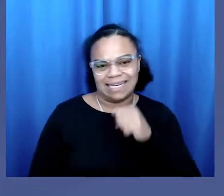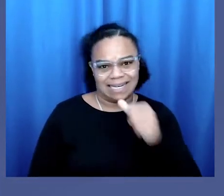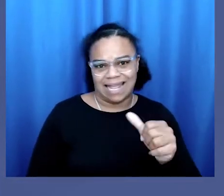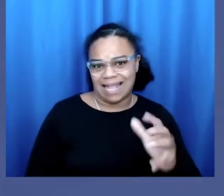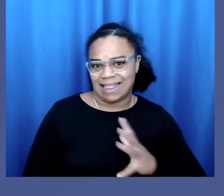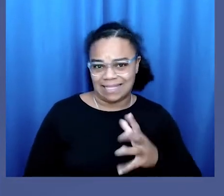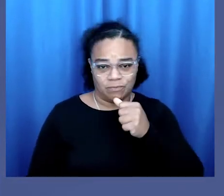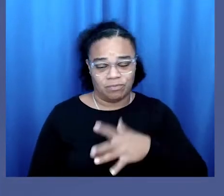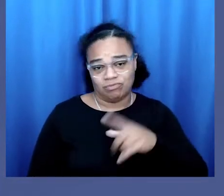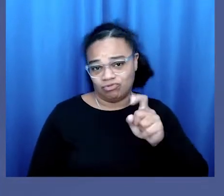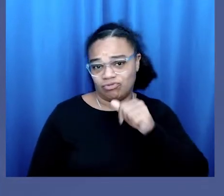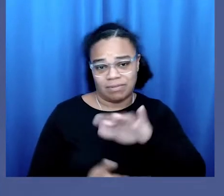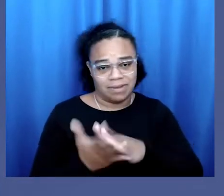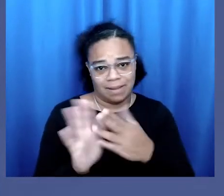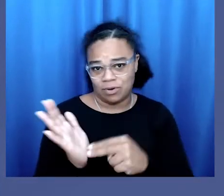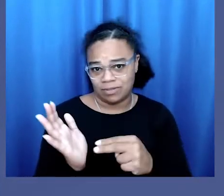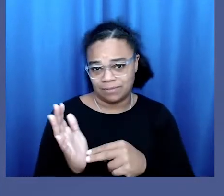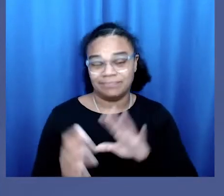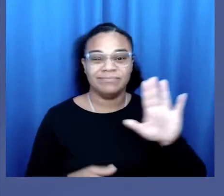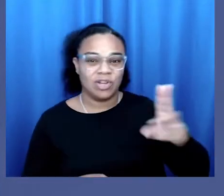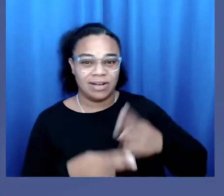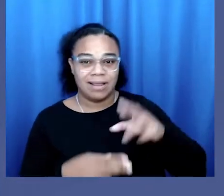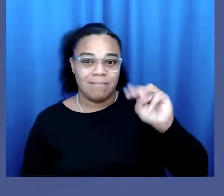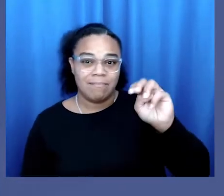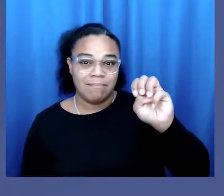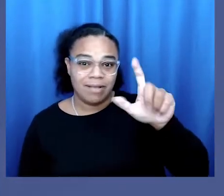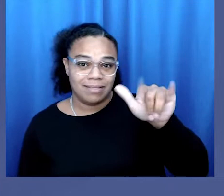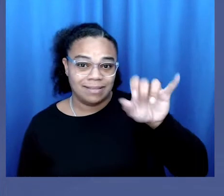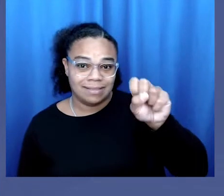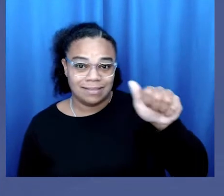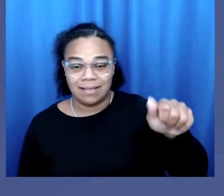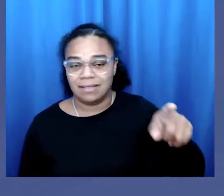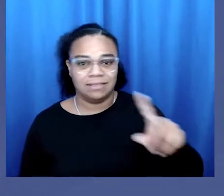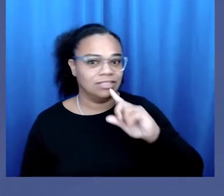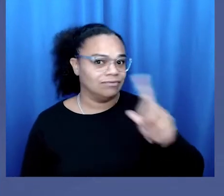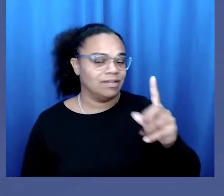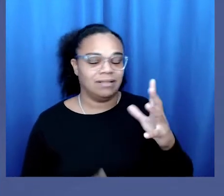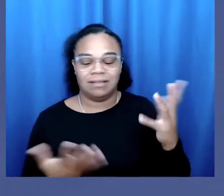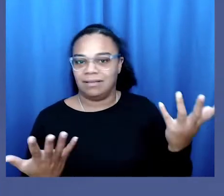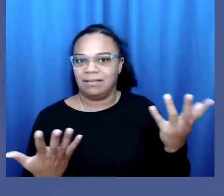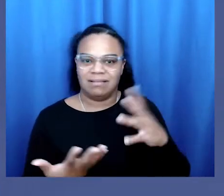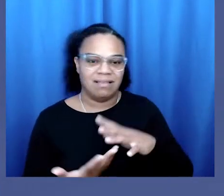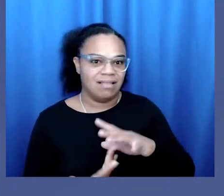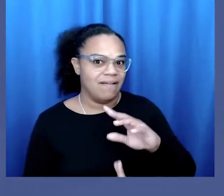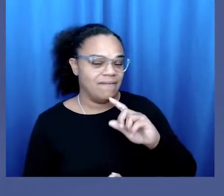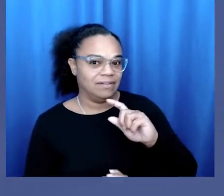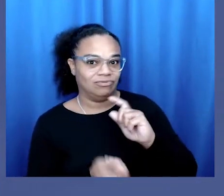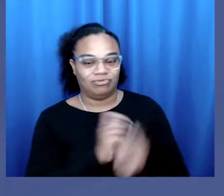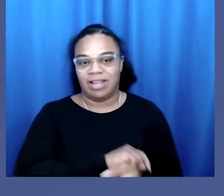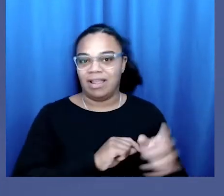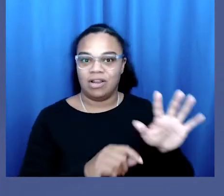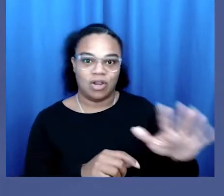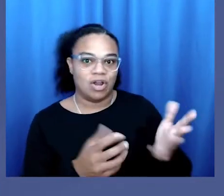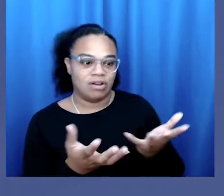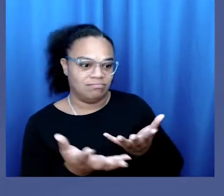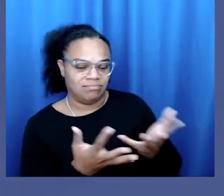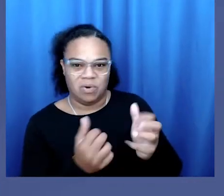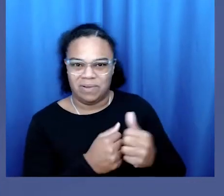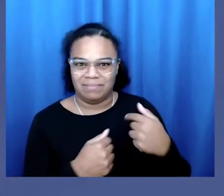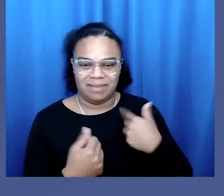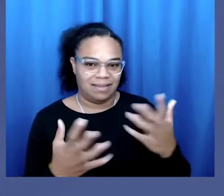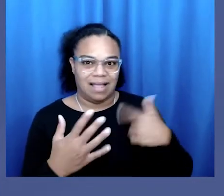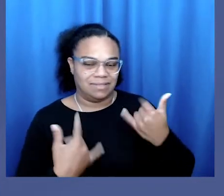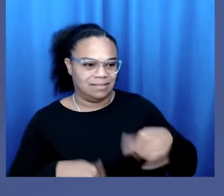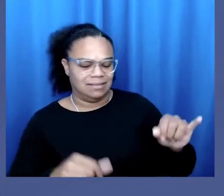nurses. Her name was Melissa, and she had turned on me so quickly that I'm still dizzy from it to this day.